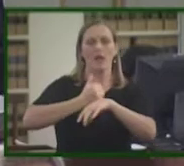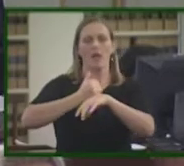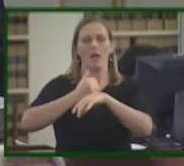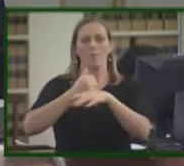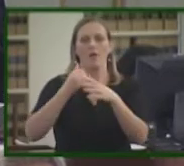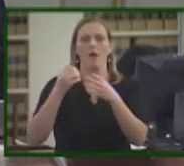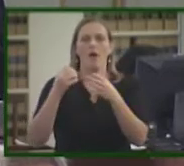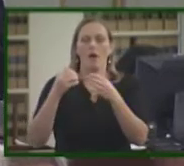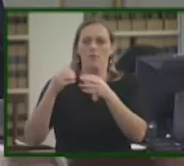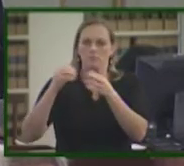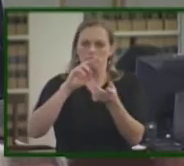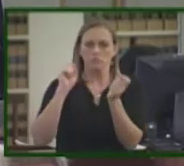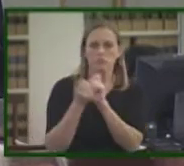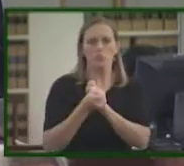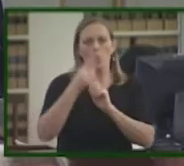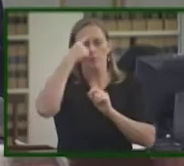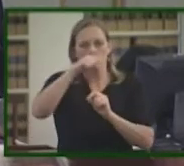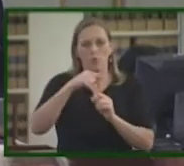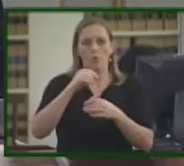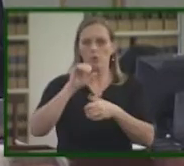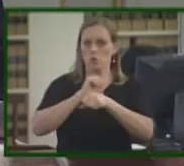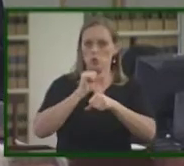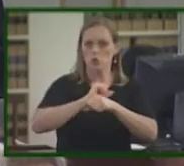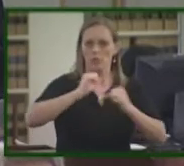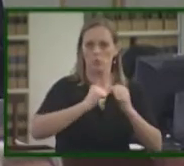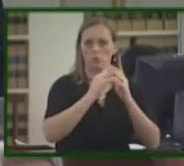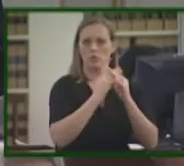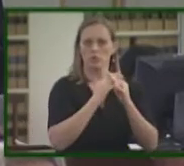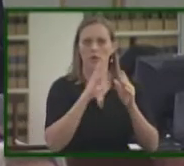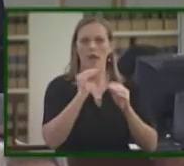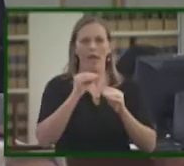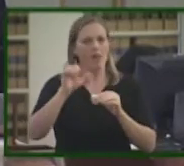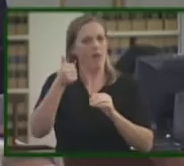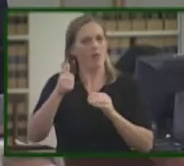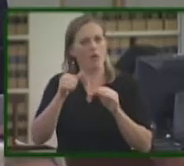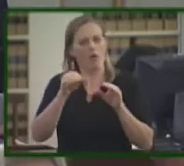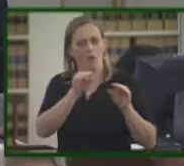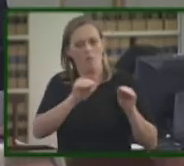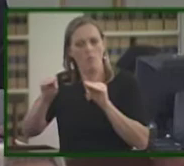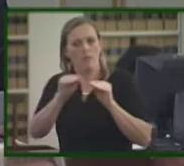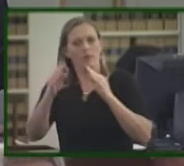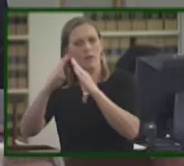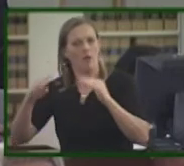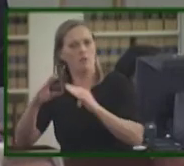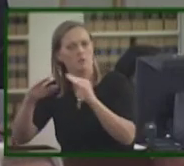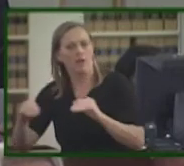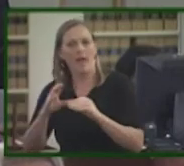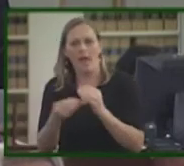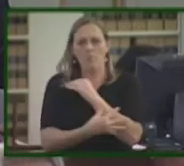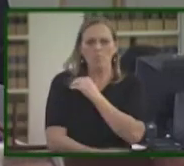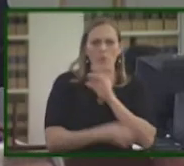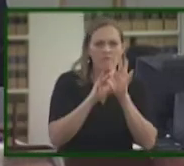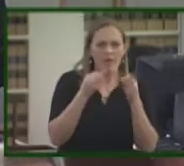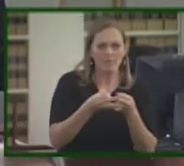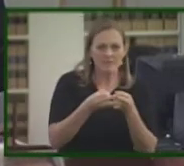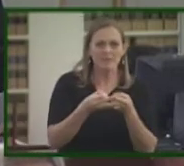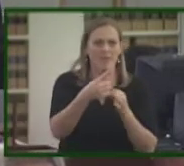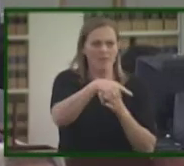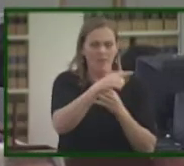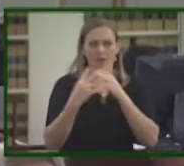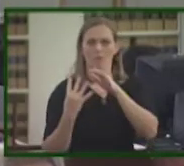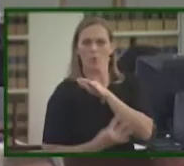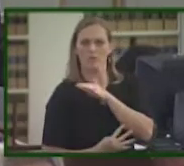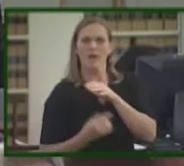job creation, economic opportunity, and upward mobility. Enacting reforms that give poor families, many of whom are immigrants,